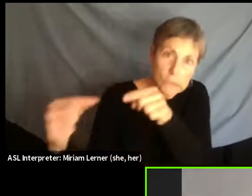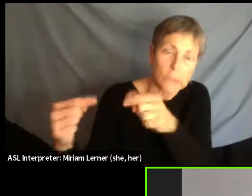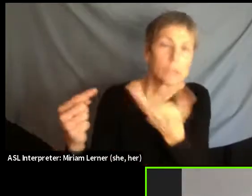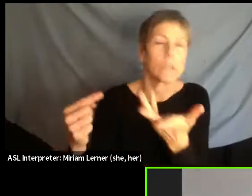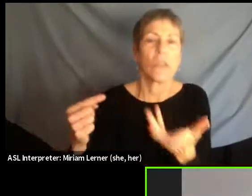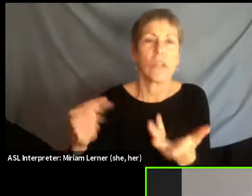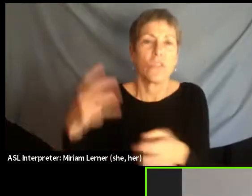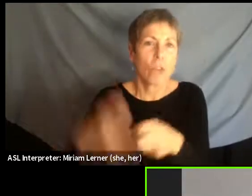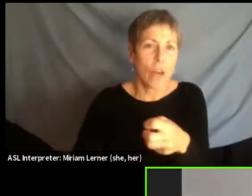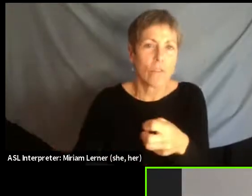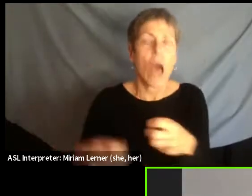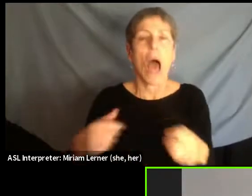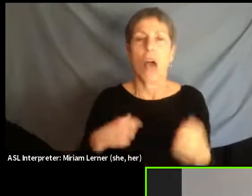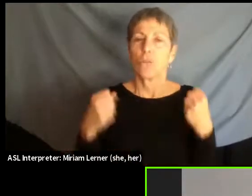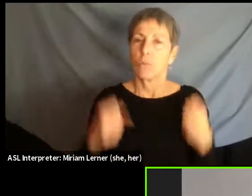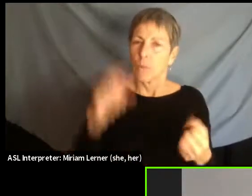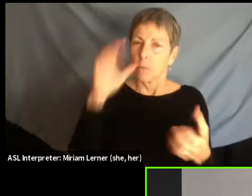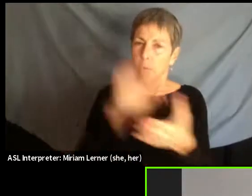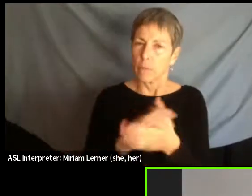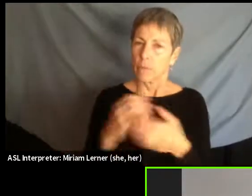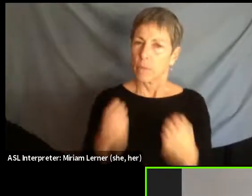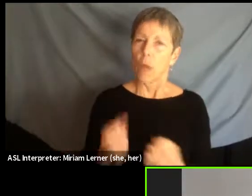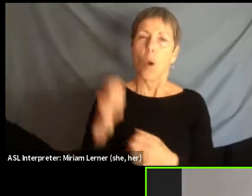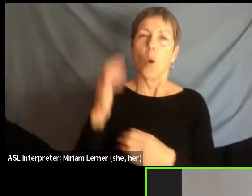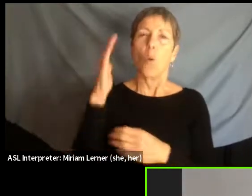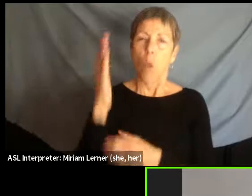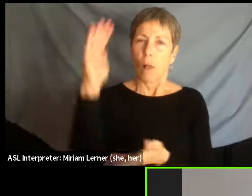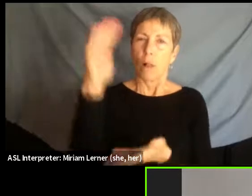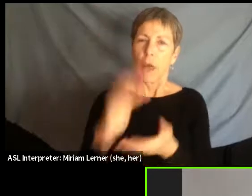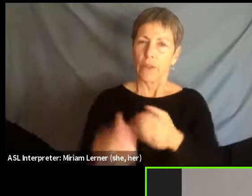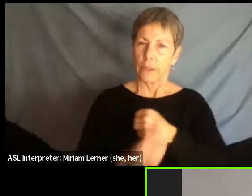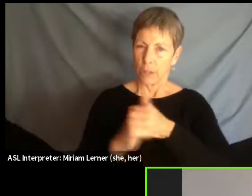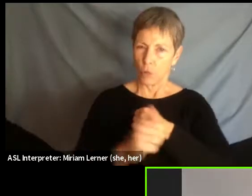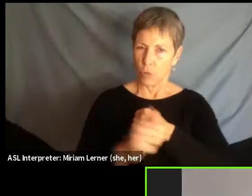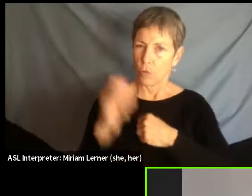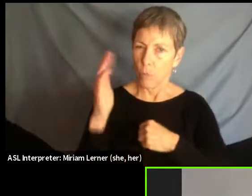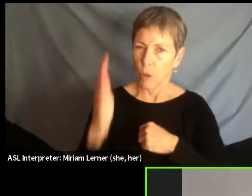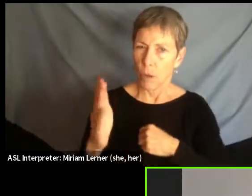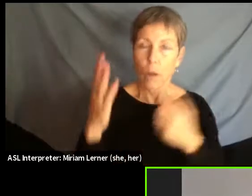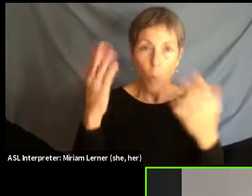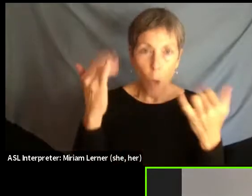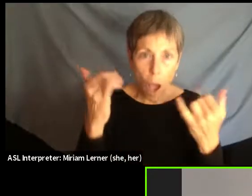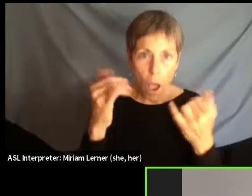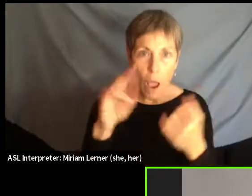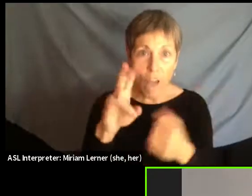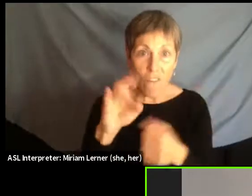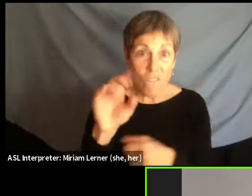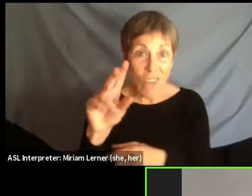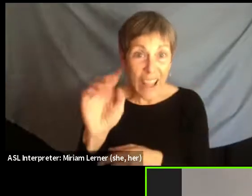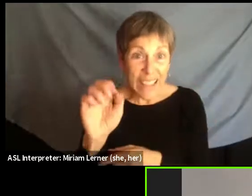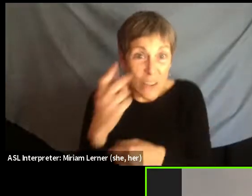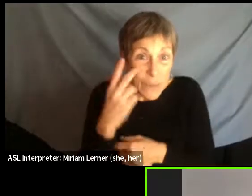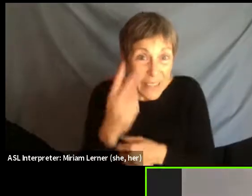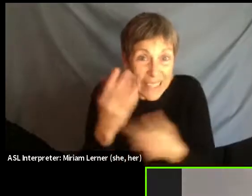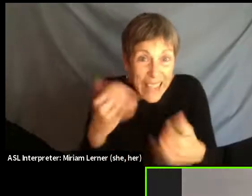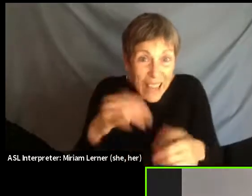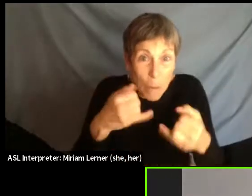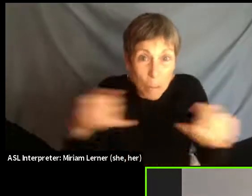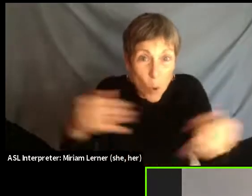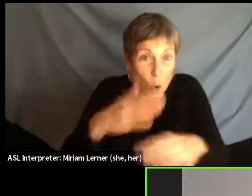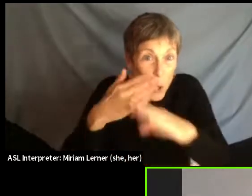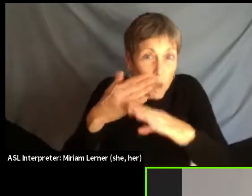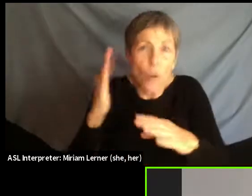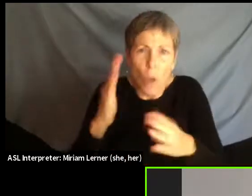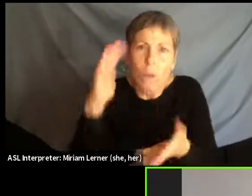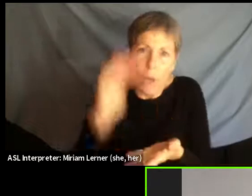believe in it, that it will be less dangerous because of the violence and the danger that we're seeing around borders right now.